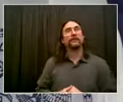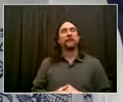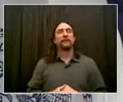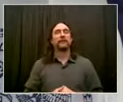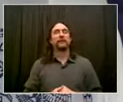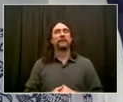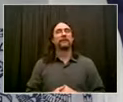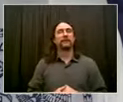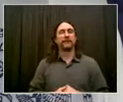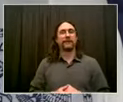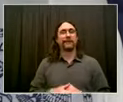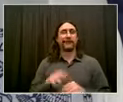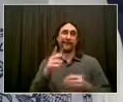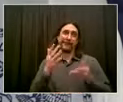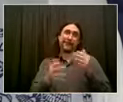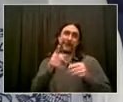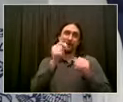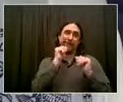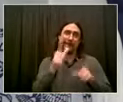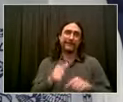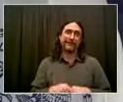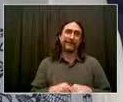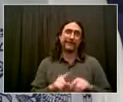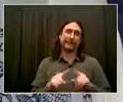The next is Odalis from Telemundo.